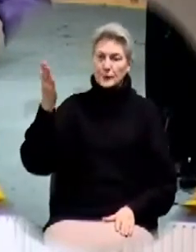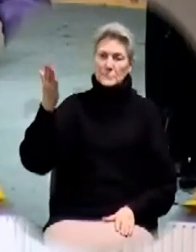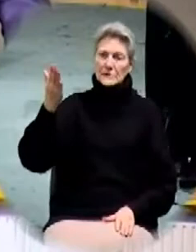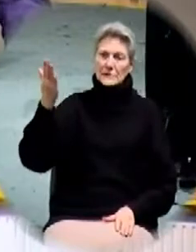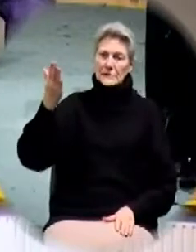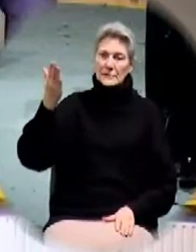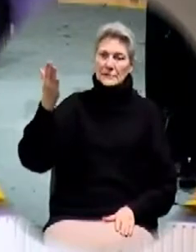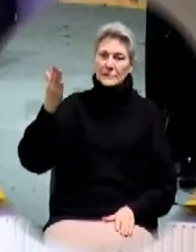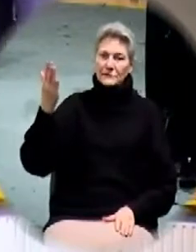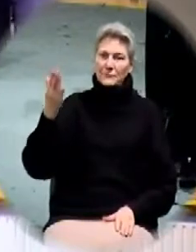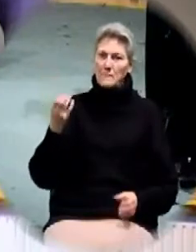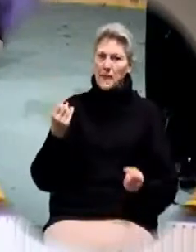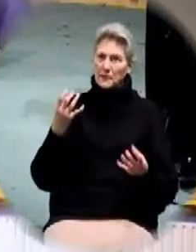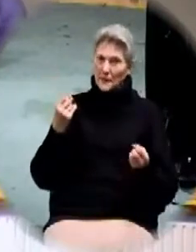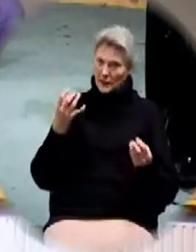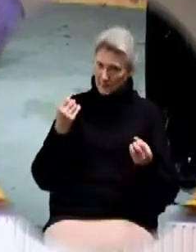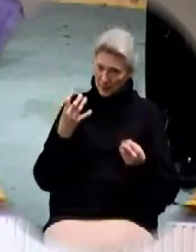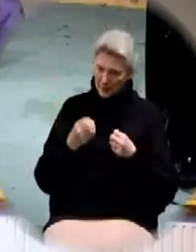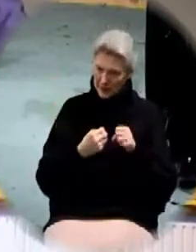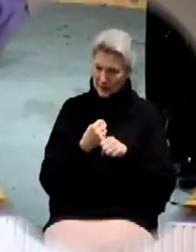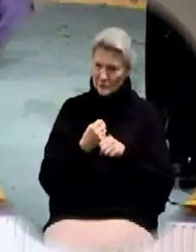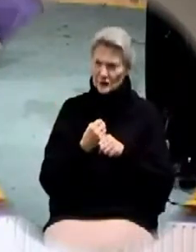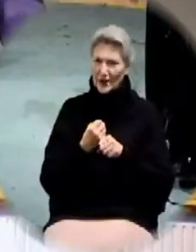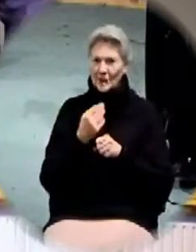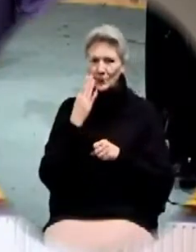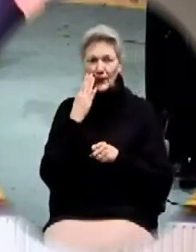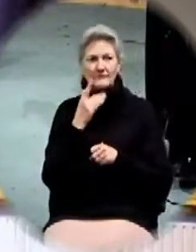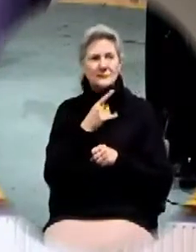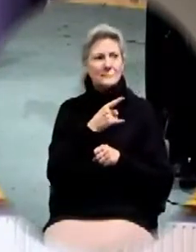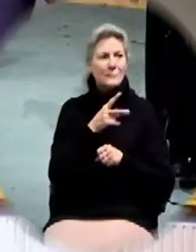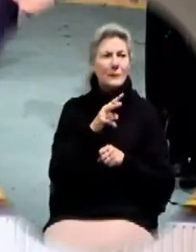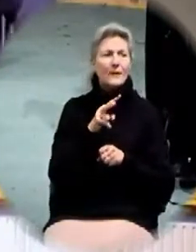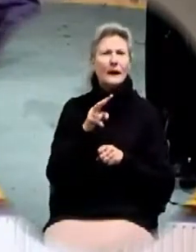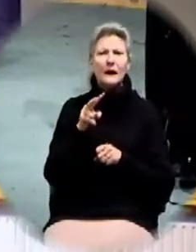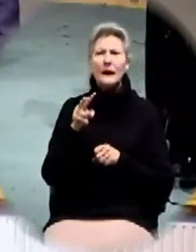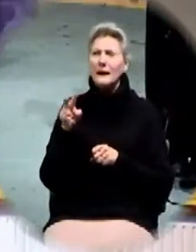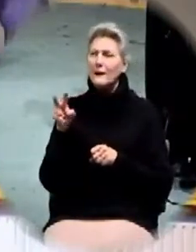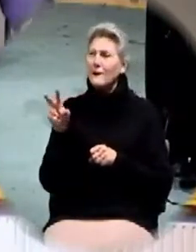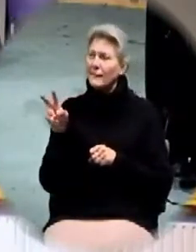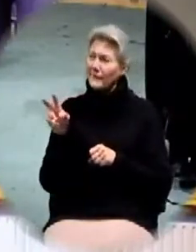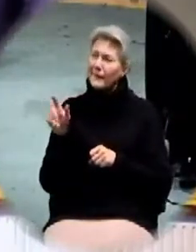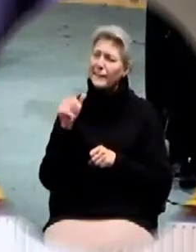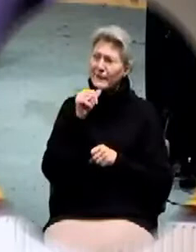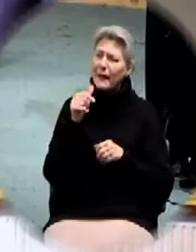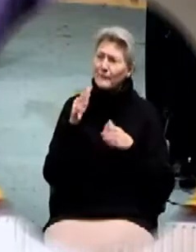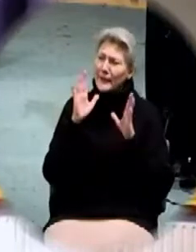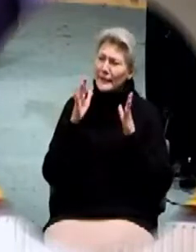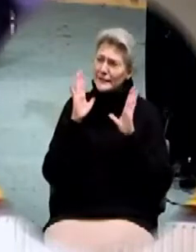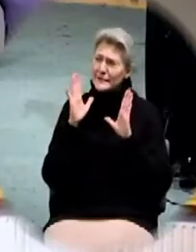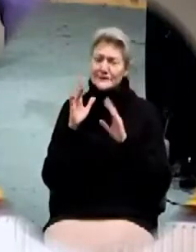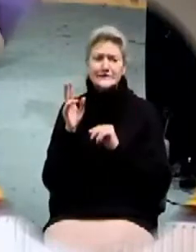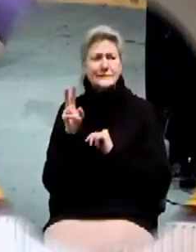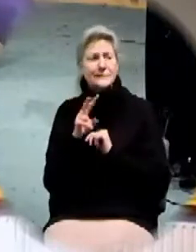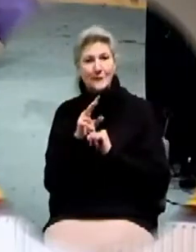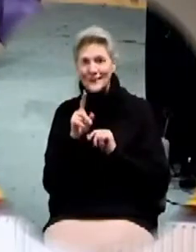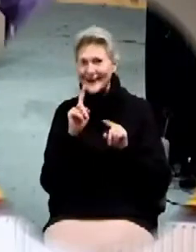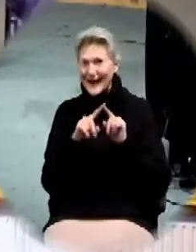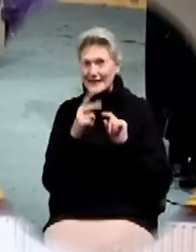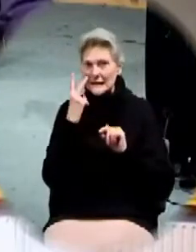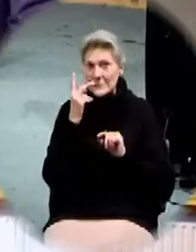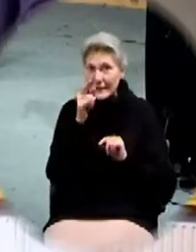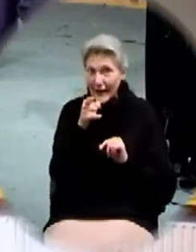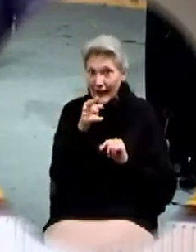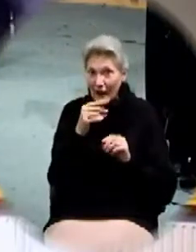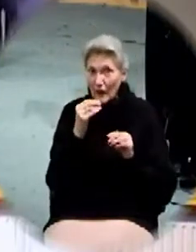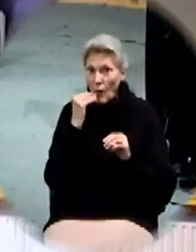you know, that maybe they're not paying attention. But you can't see that when you guys are at home on your couches. So, I would